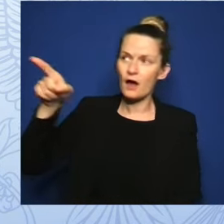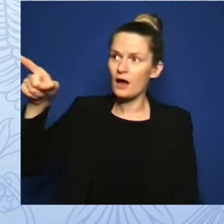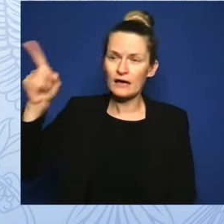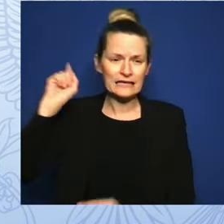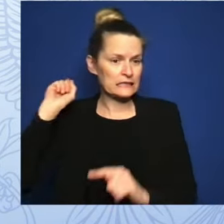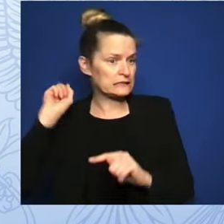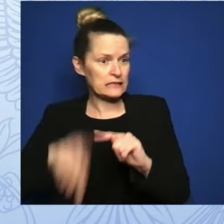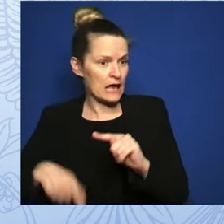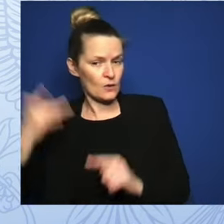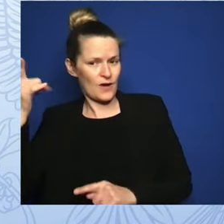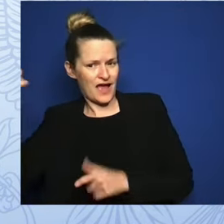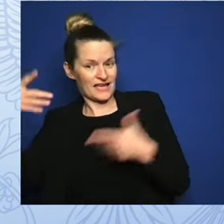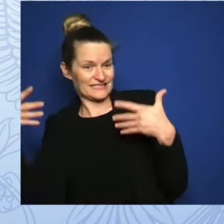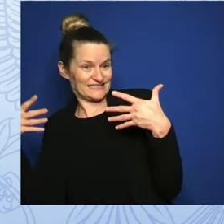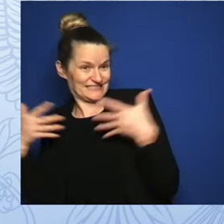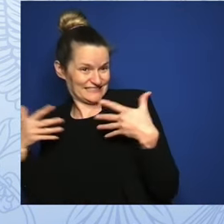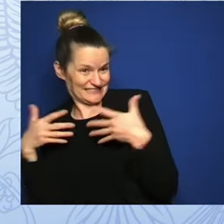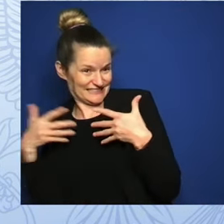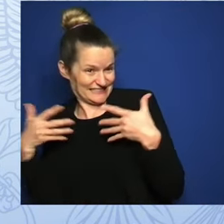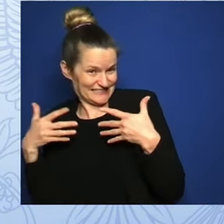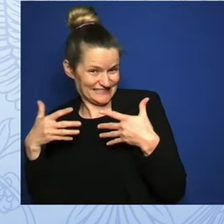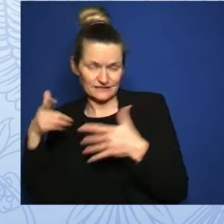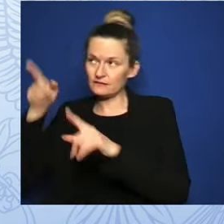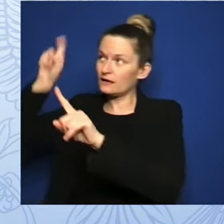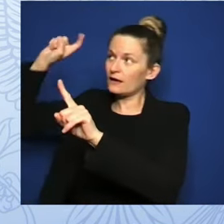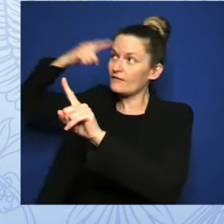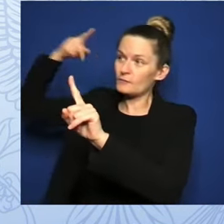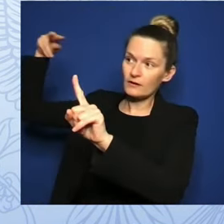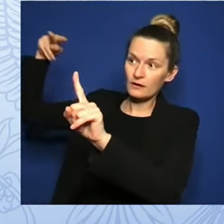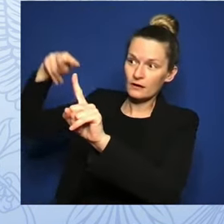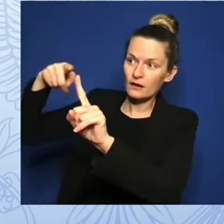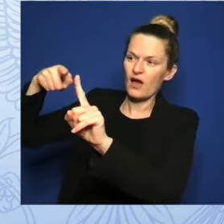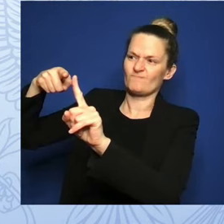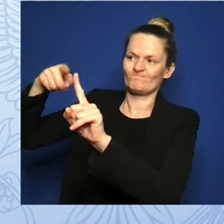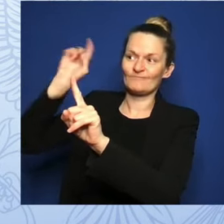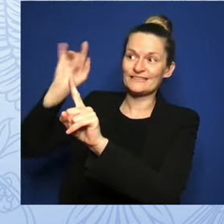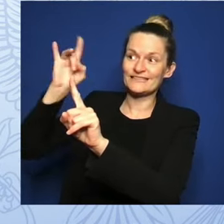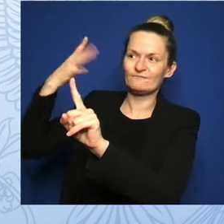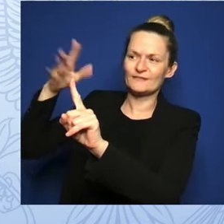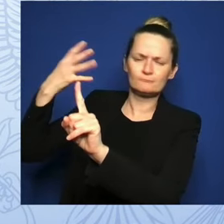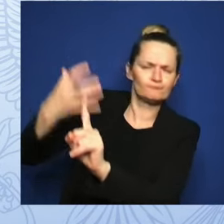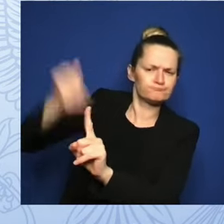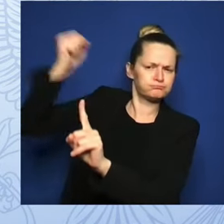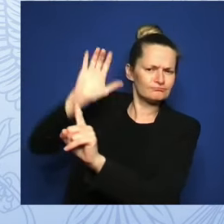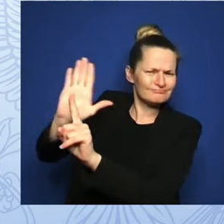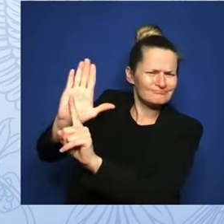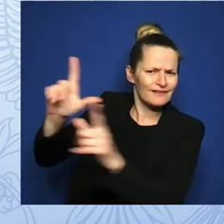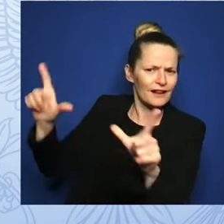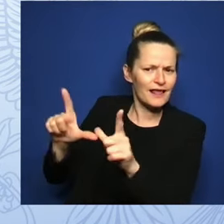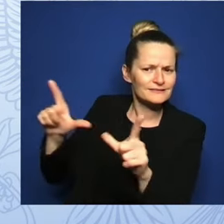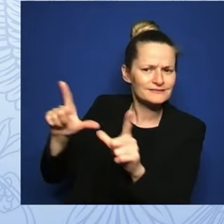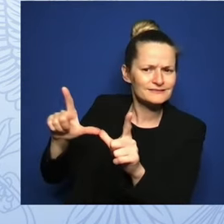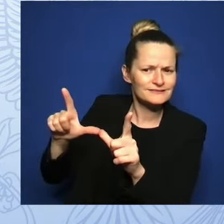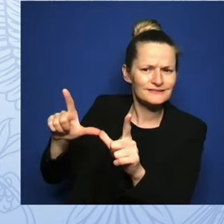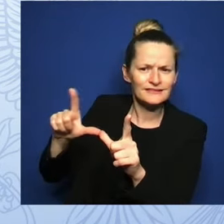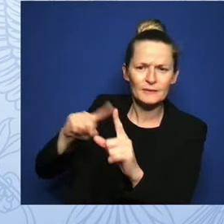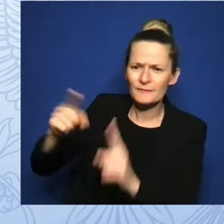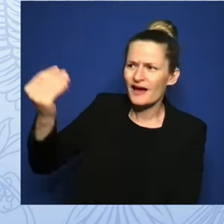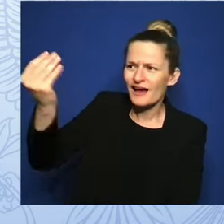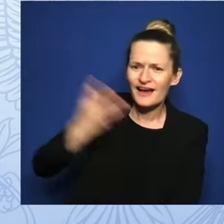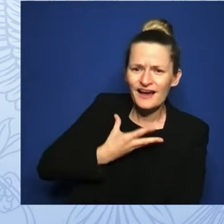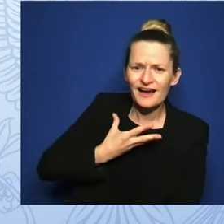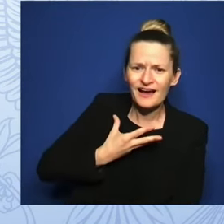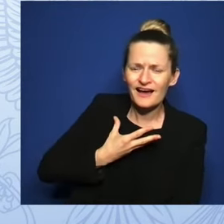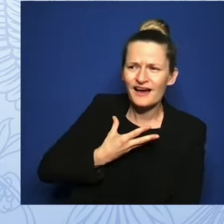being forced to carry my baby, to bury my baby. While still grieving, I had to navigate